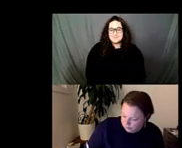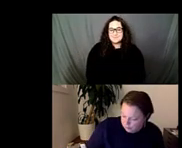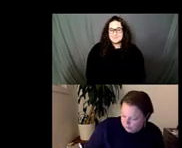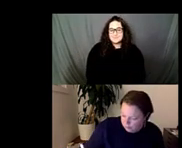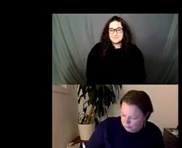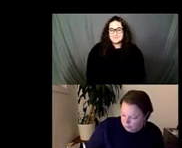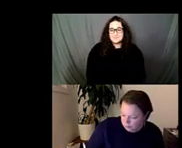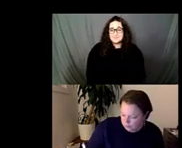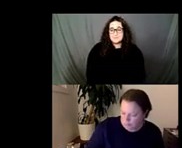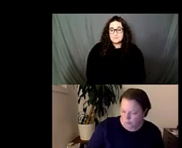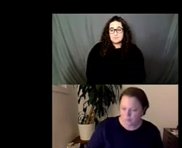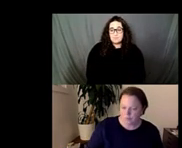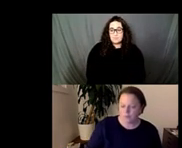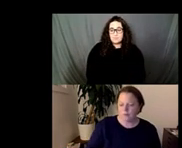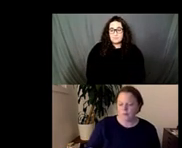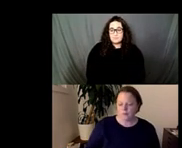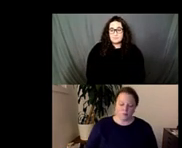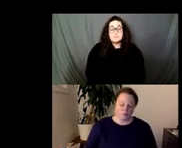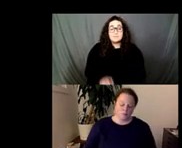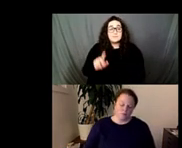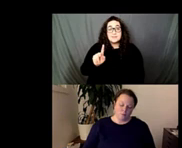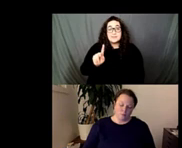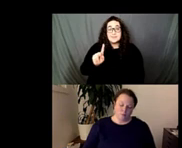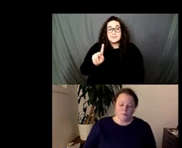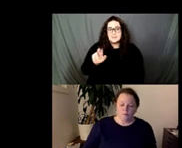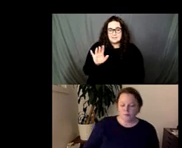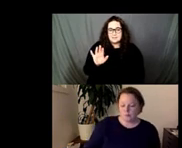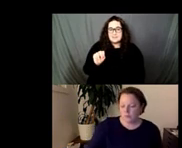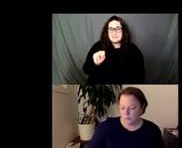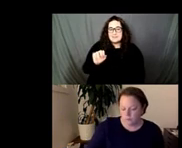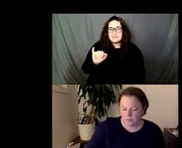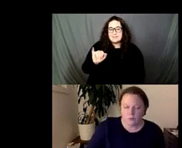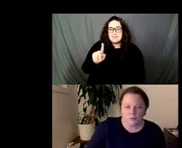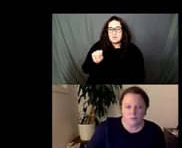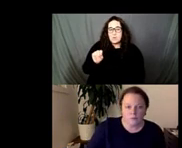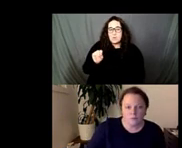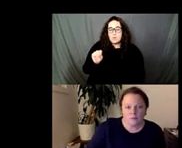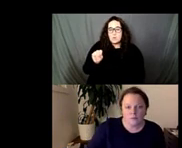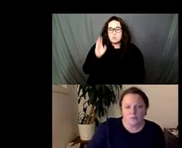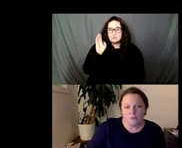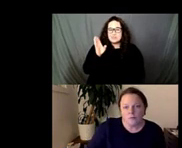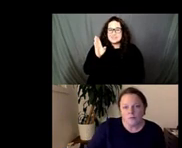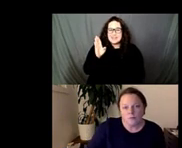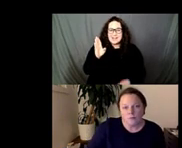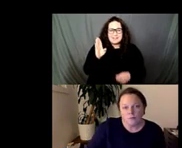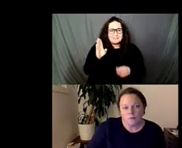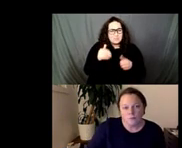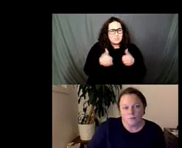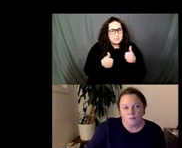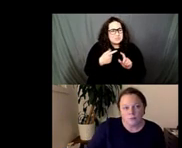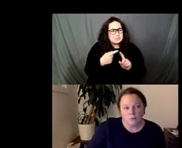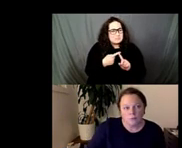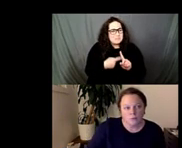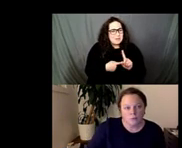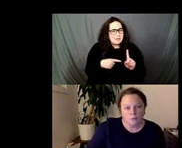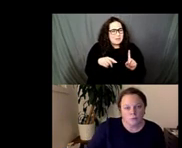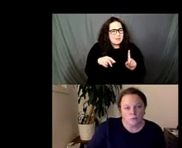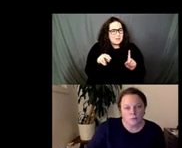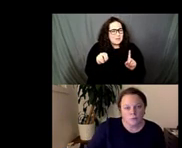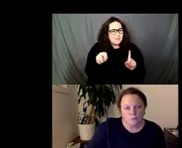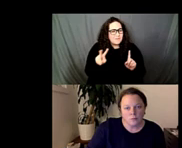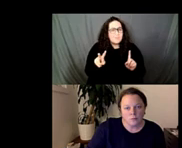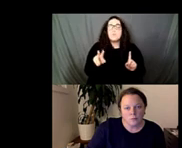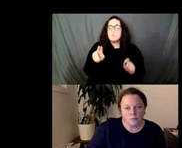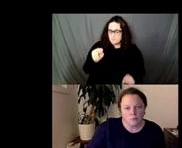answer so um nico was with us what month was that john i have it written down it was november it was november yeah